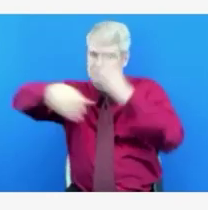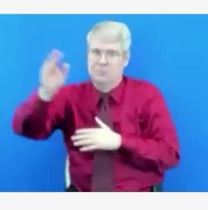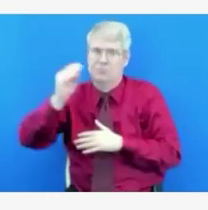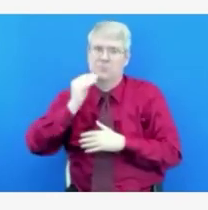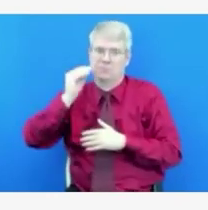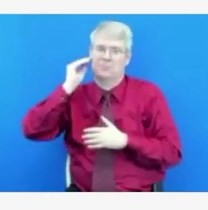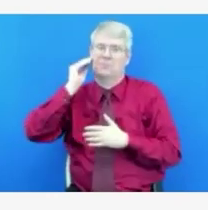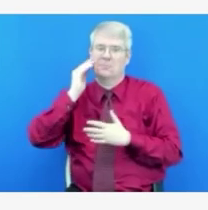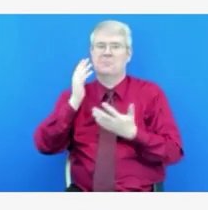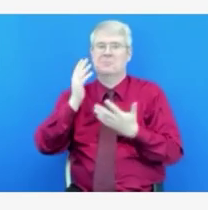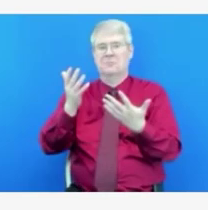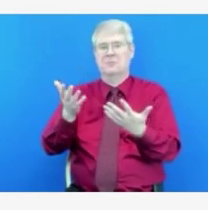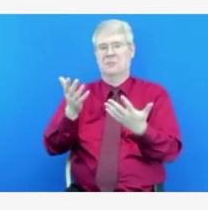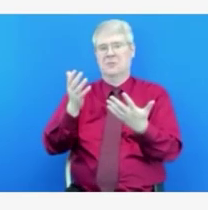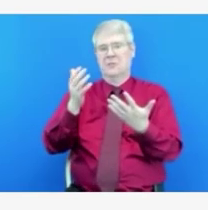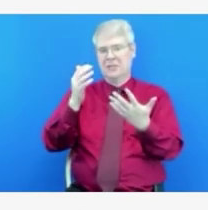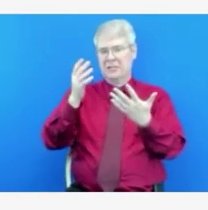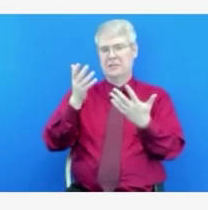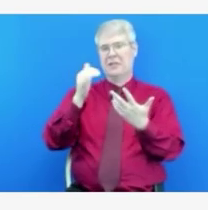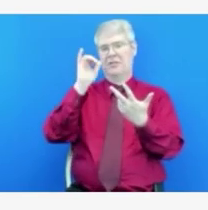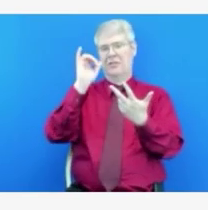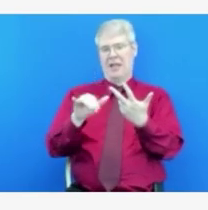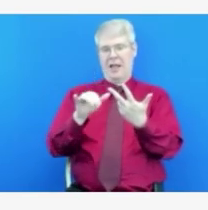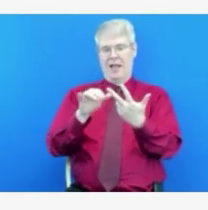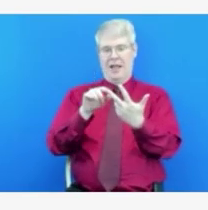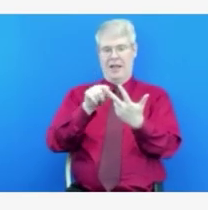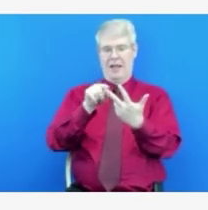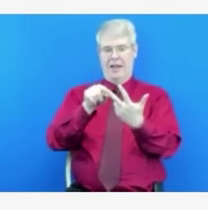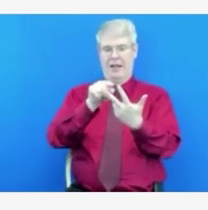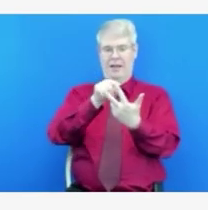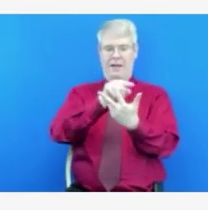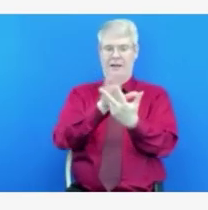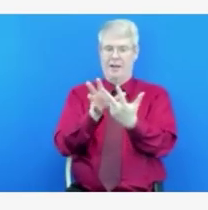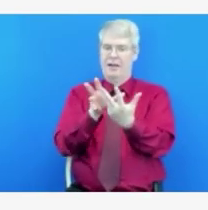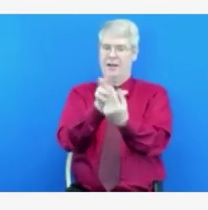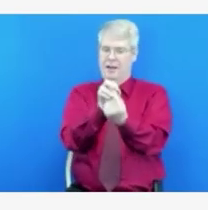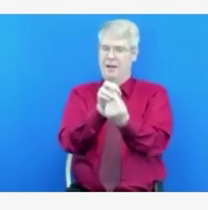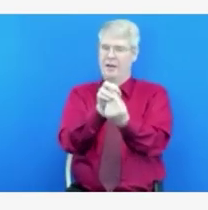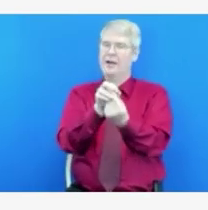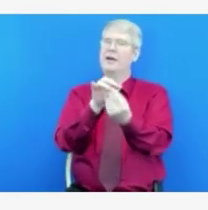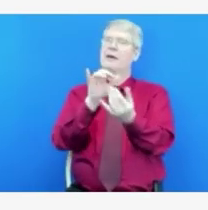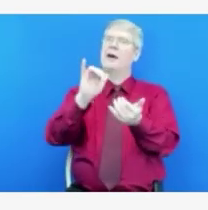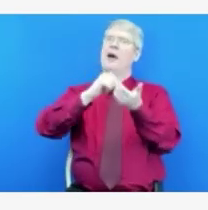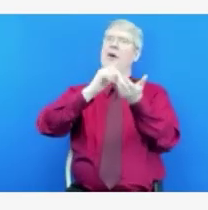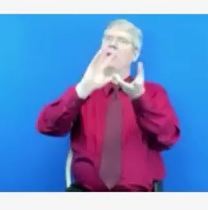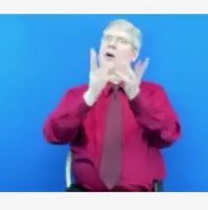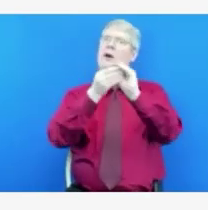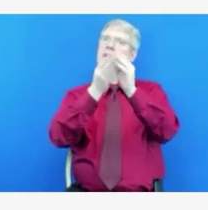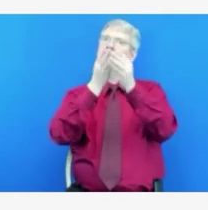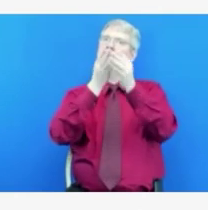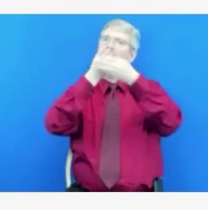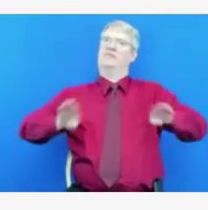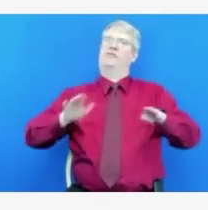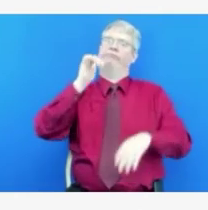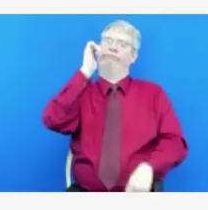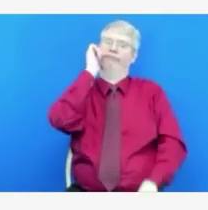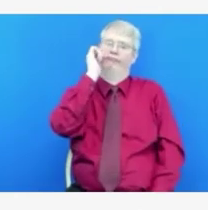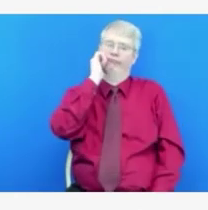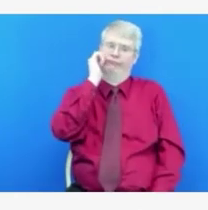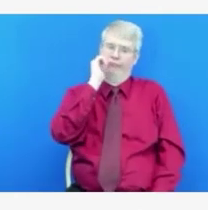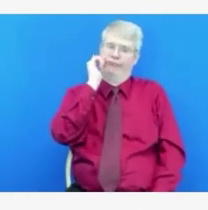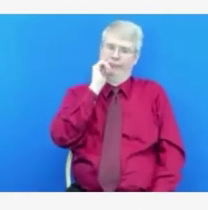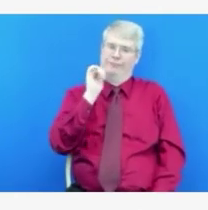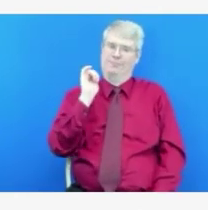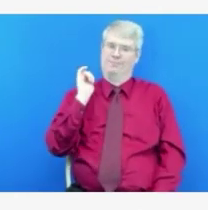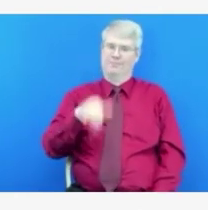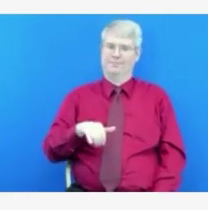throughout the state and in my own system is we have these sort of, I'll call them, mini waves